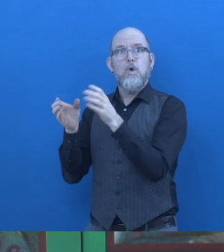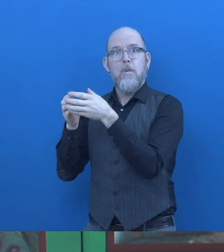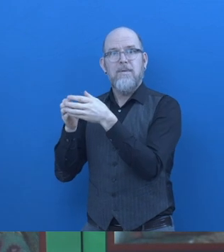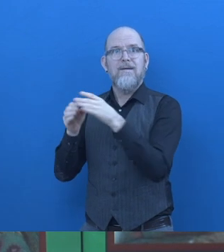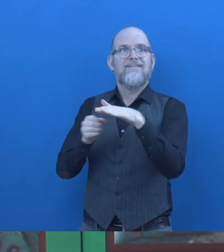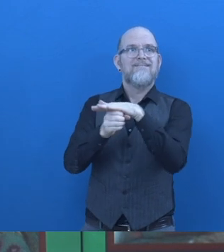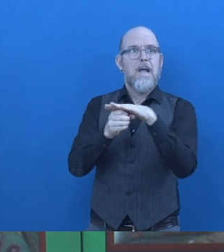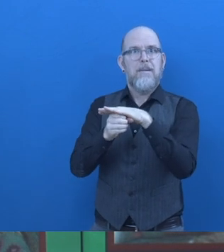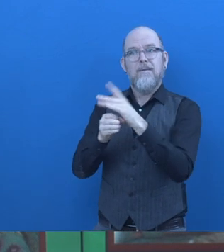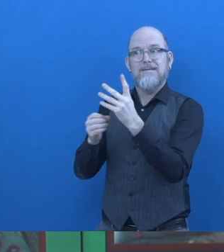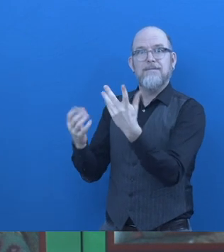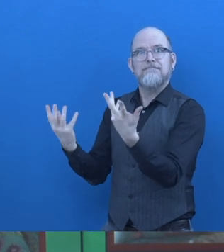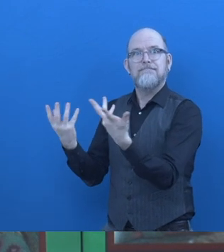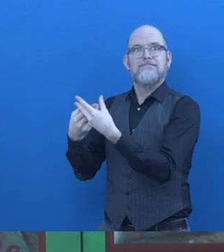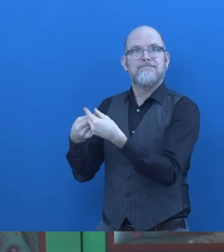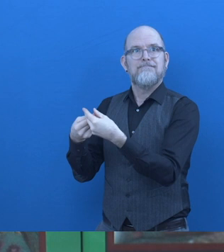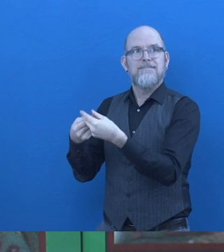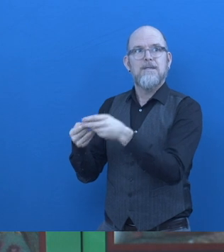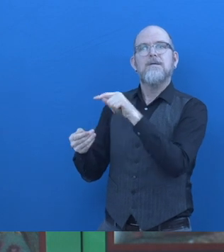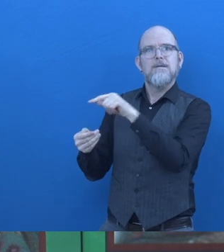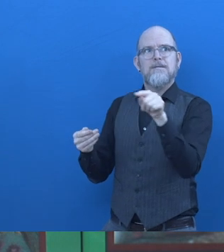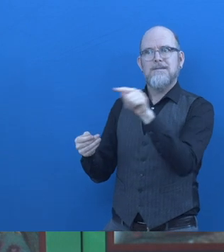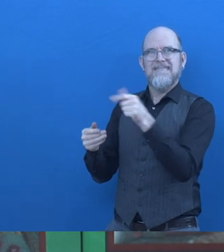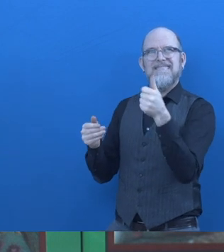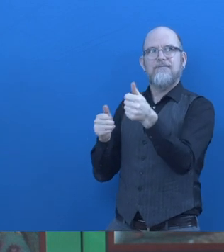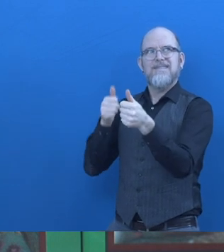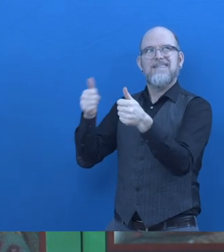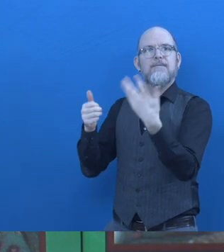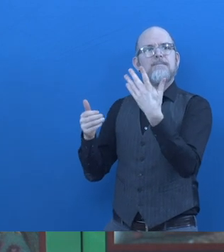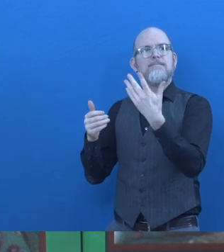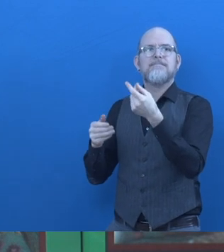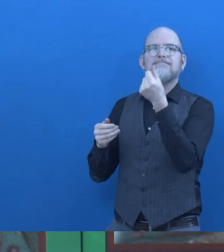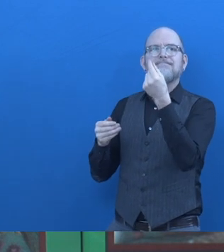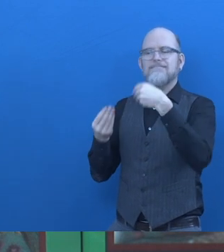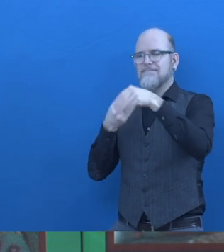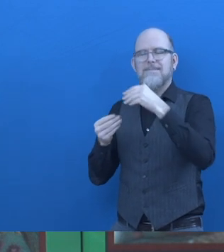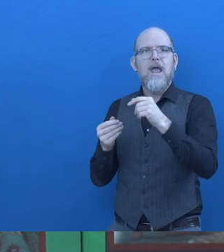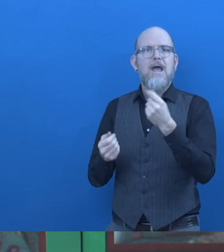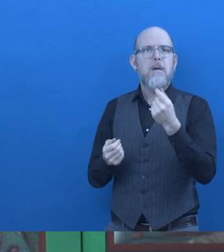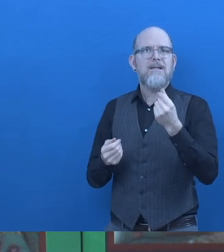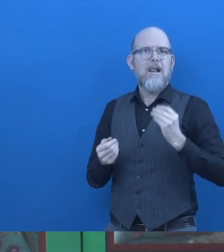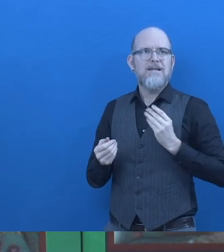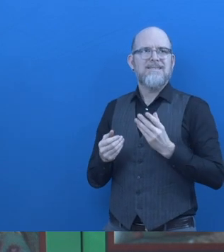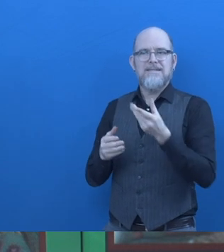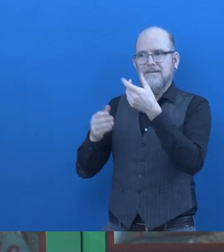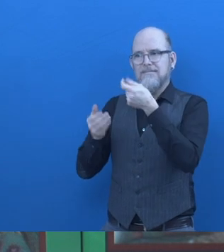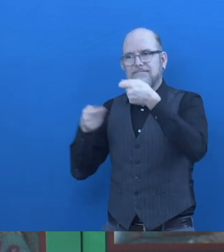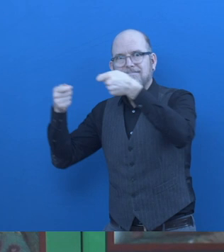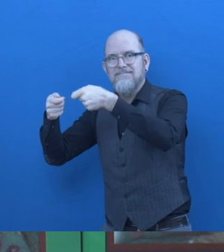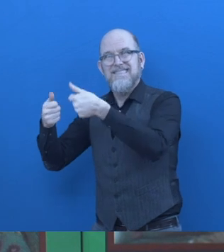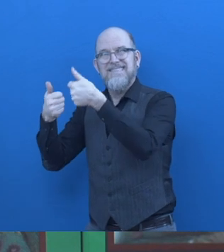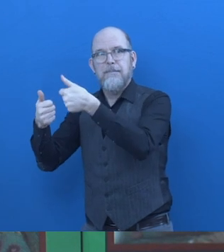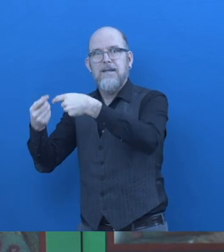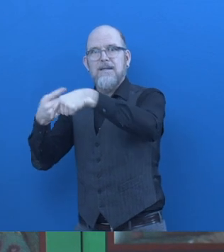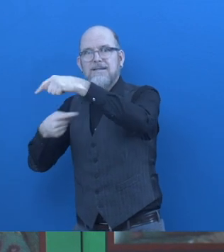approach and also the family approach where groups are doing their business savings, capitals, they are making their own capital.